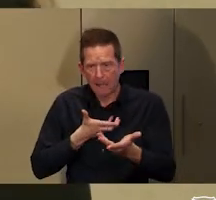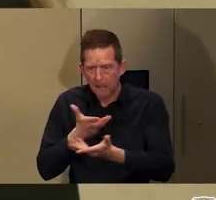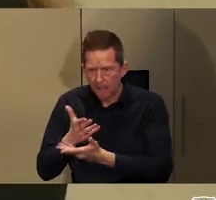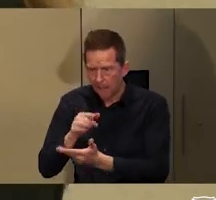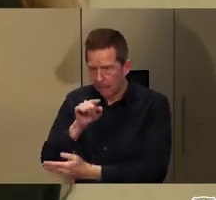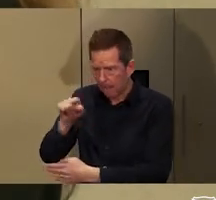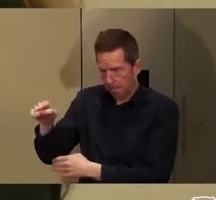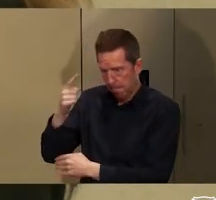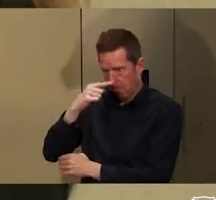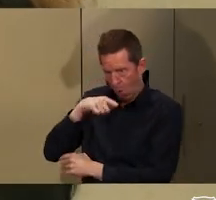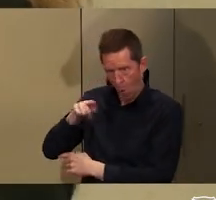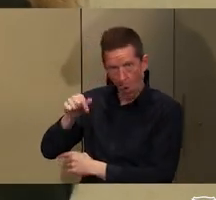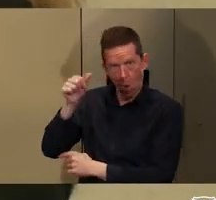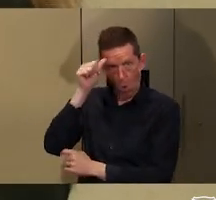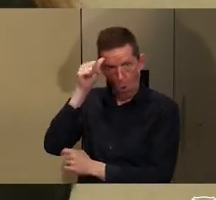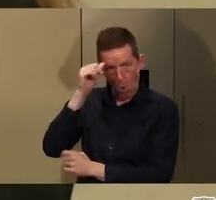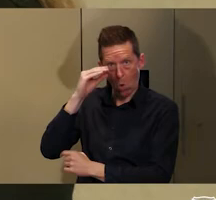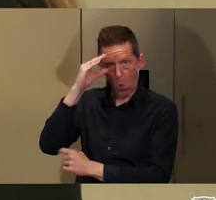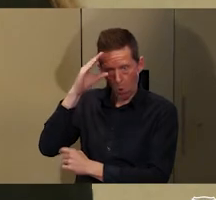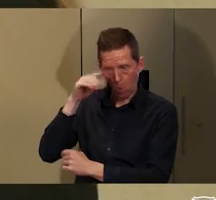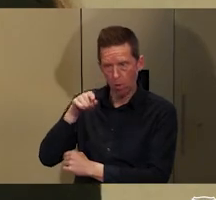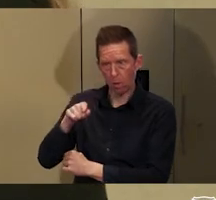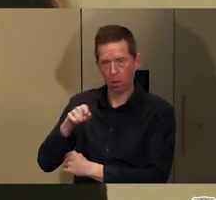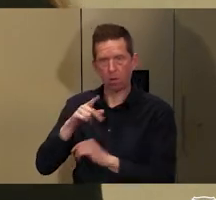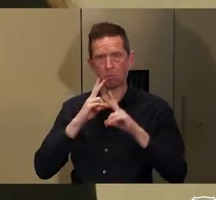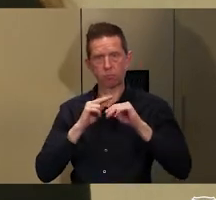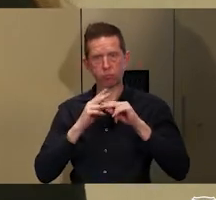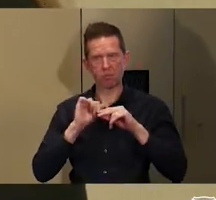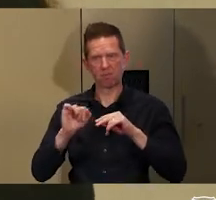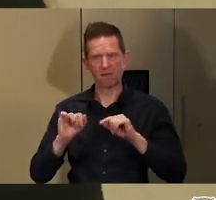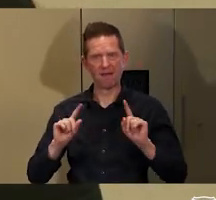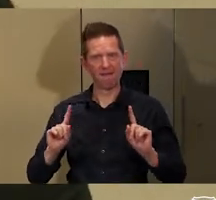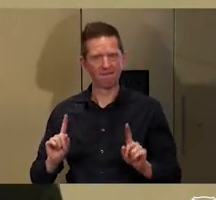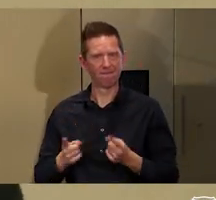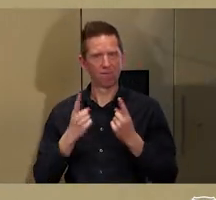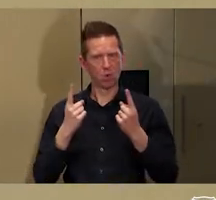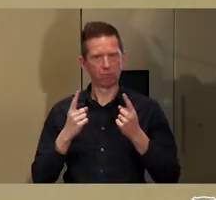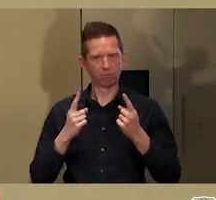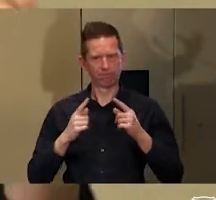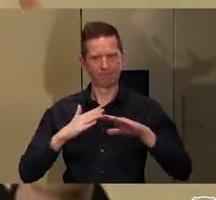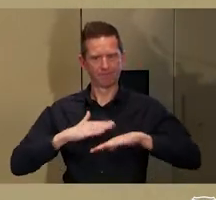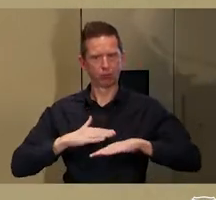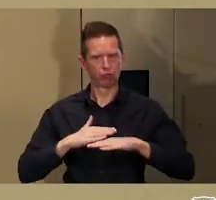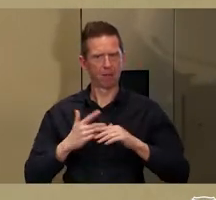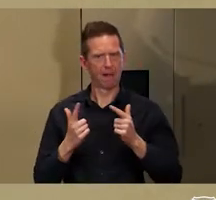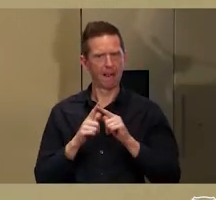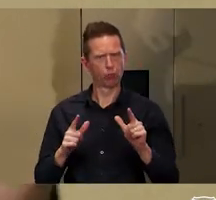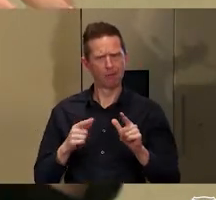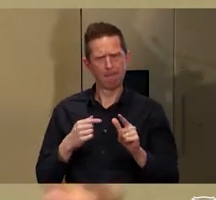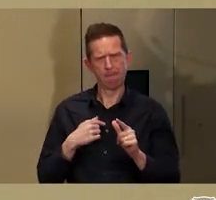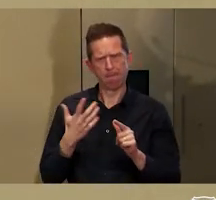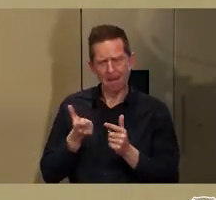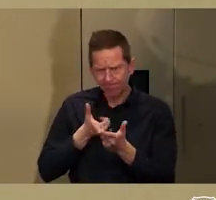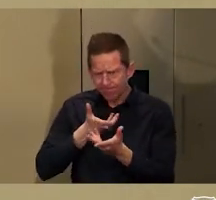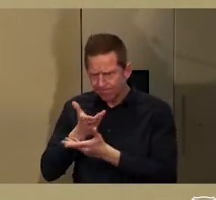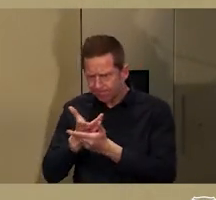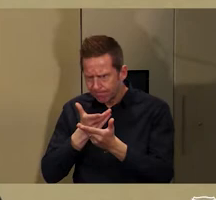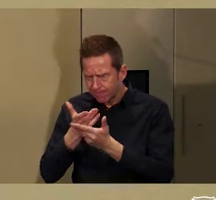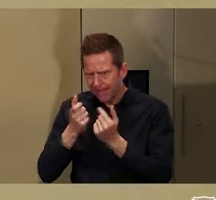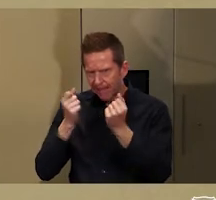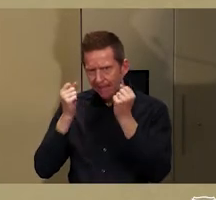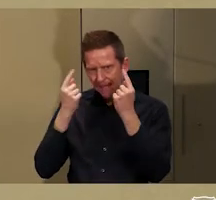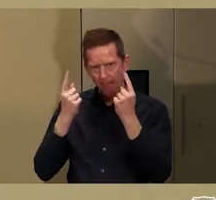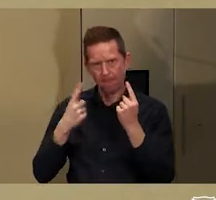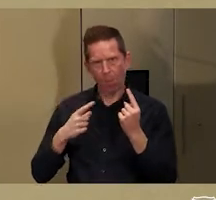talking to are speakers of First Nations languages. It's really important that we engage with this knowledge in the